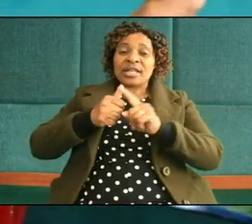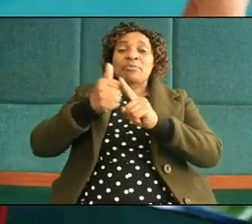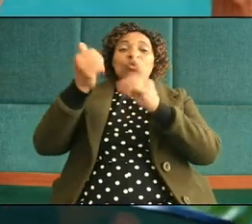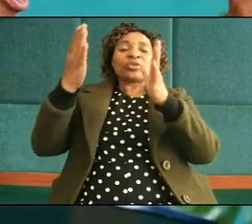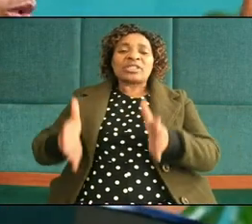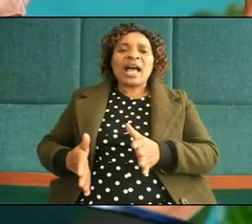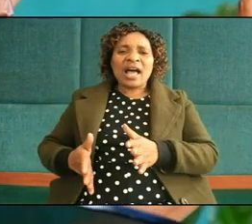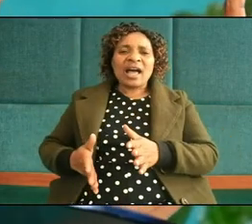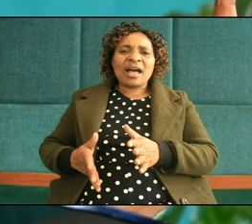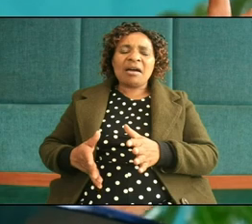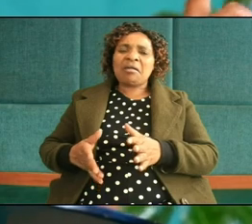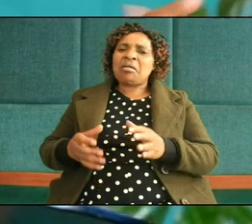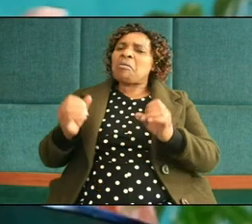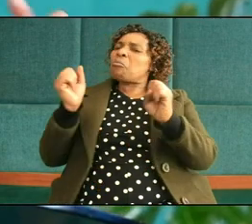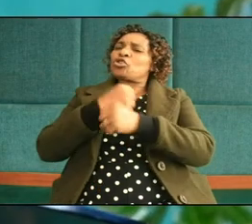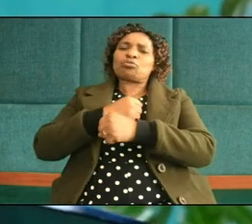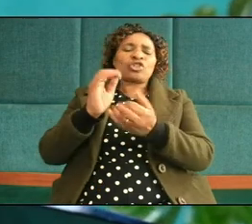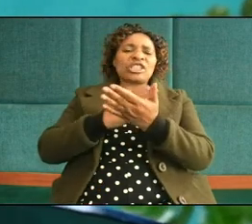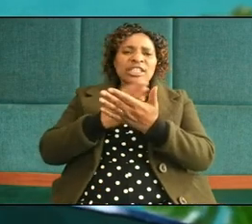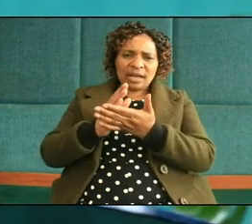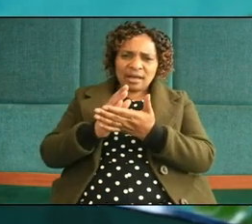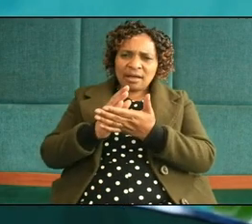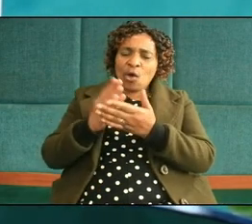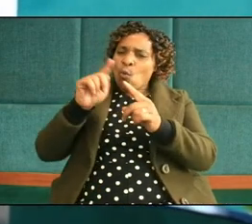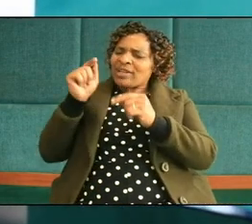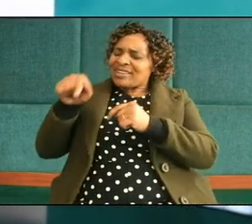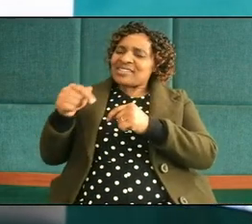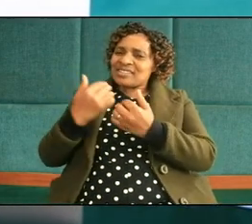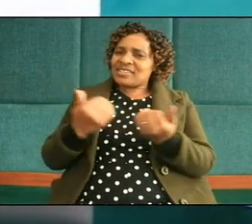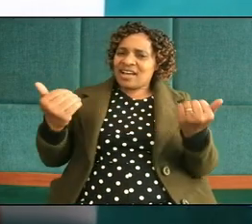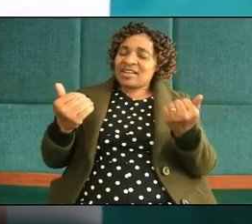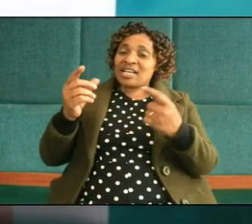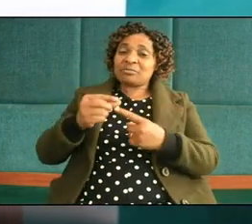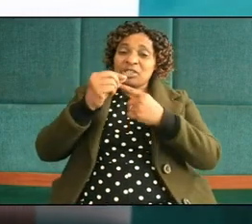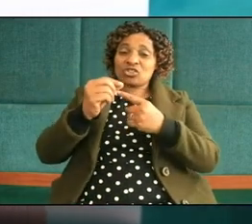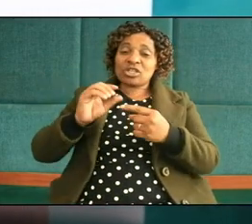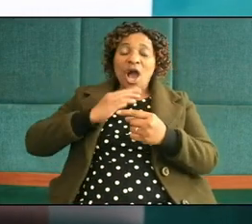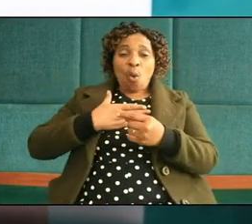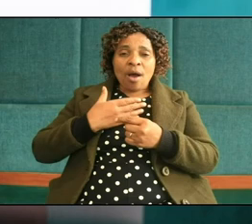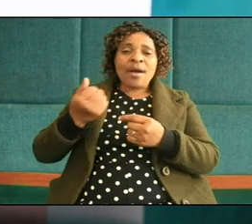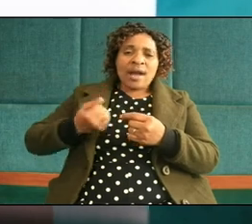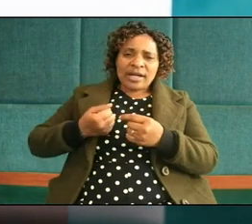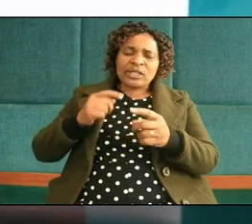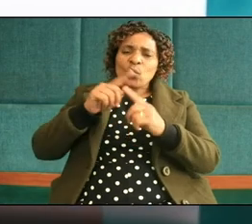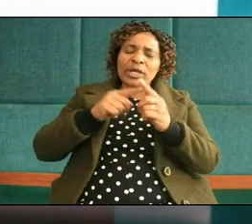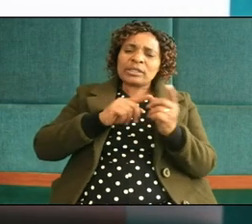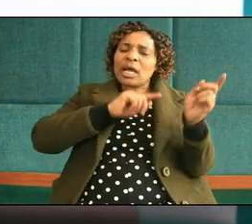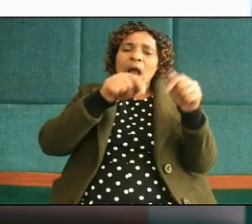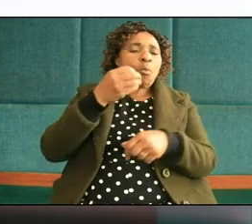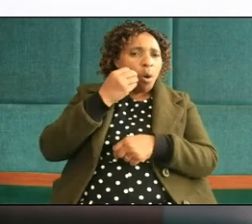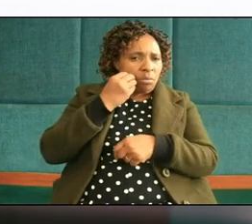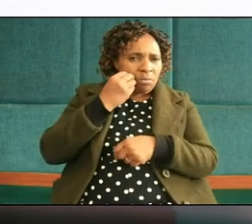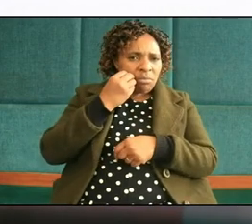told him not to share when that child especially our girls when they come home